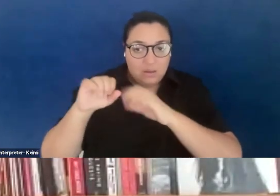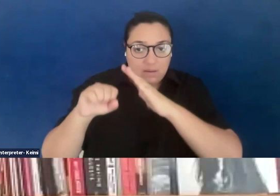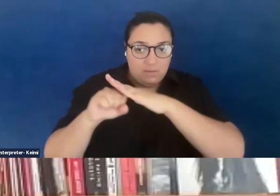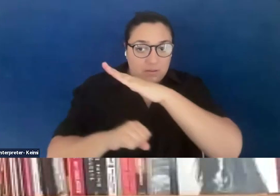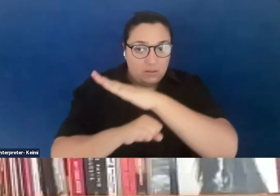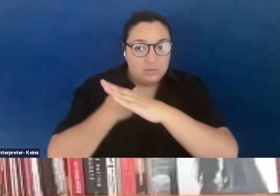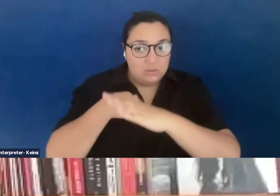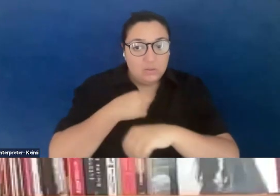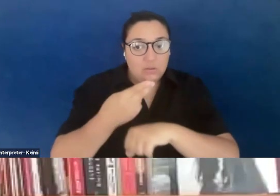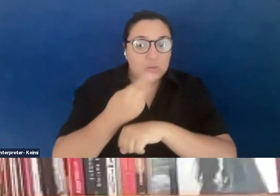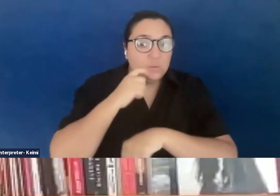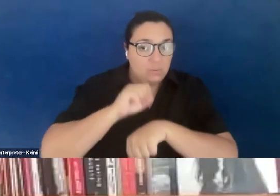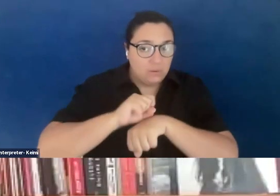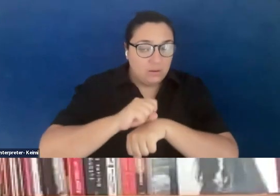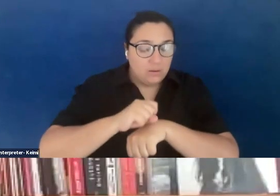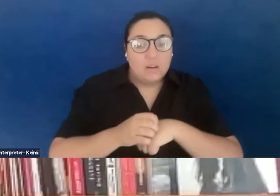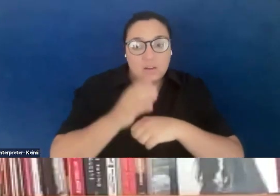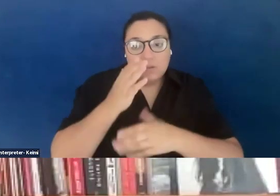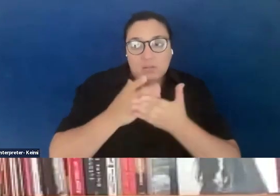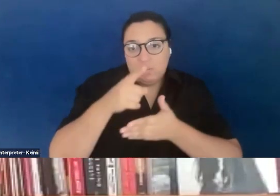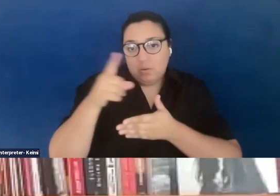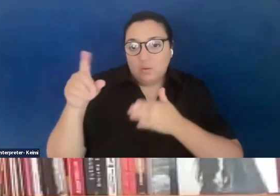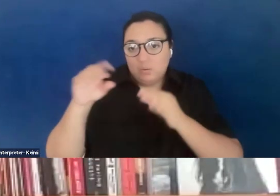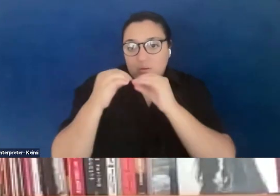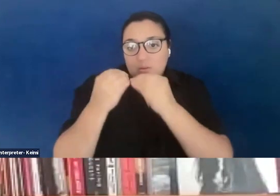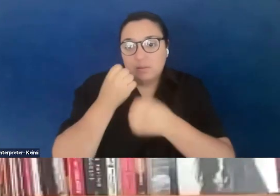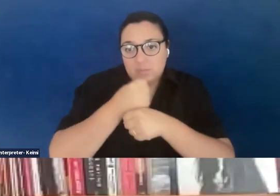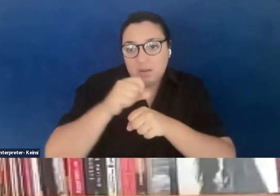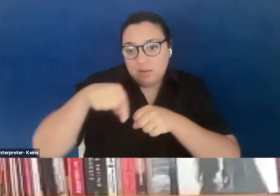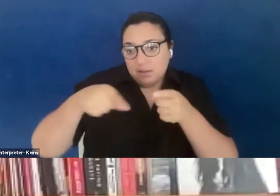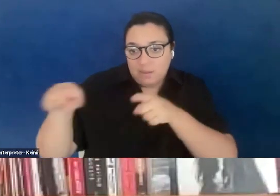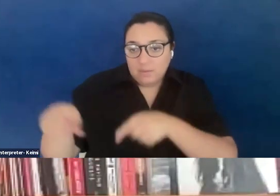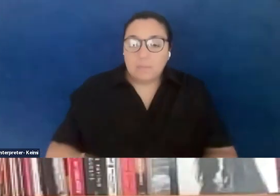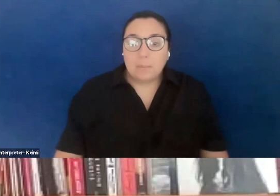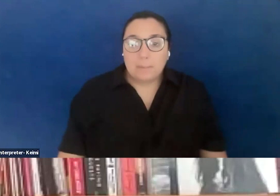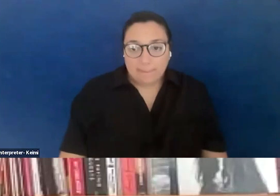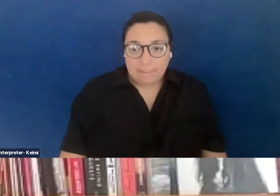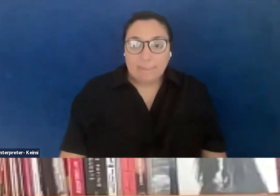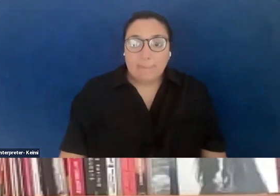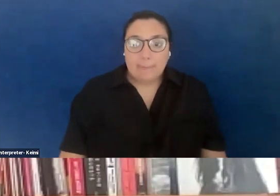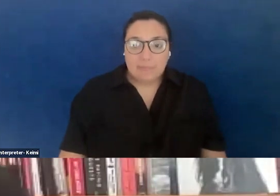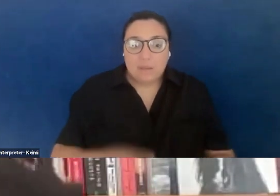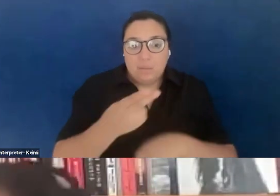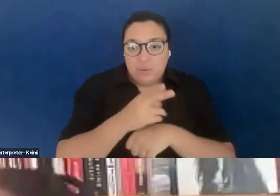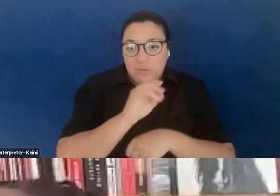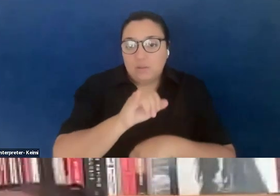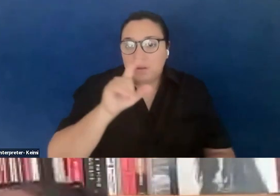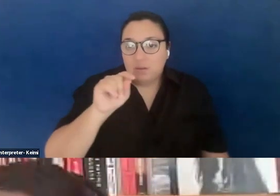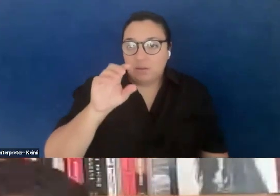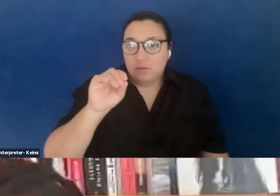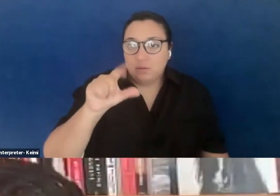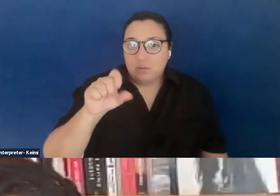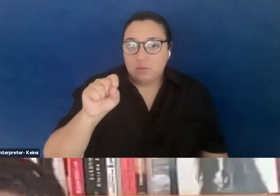those networks made this possible, for sure. And using some of those tools. I'm thinking of Audrey